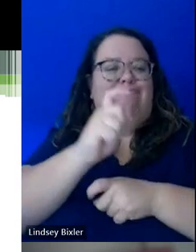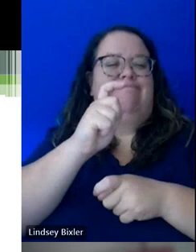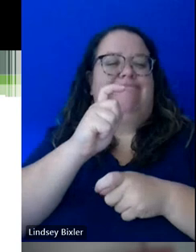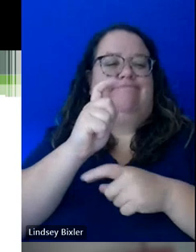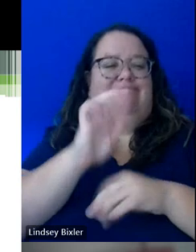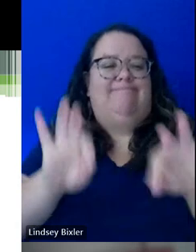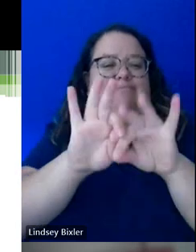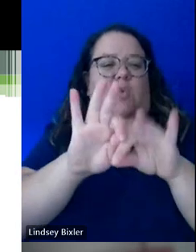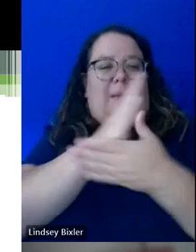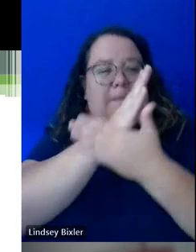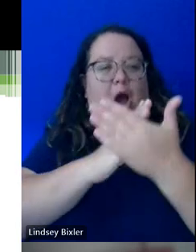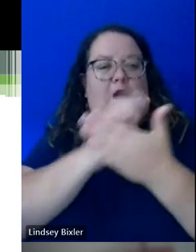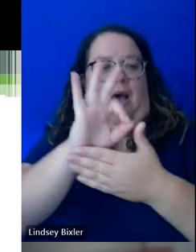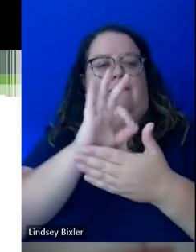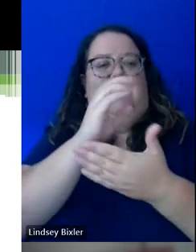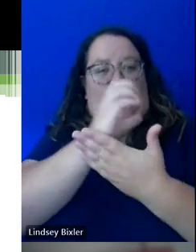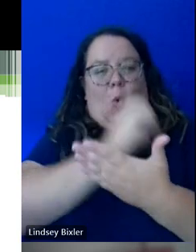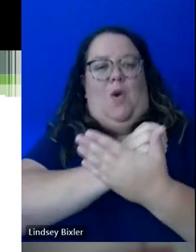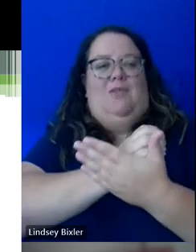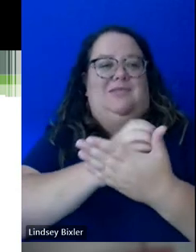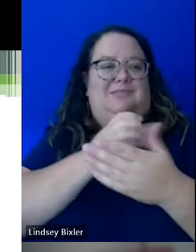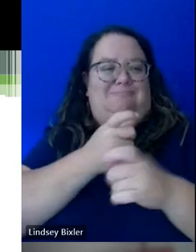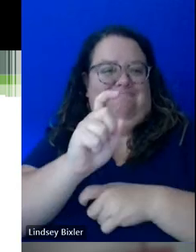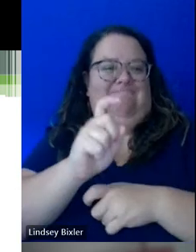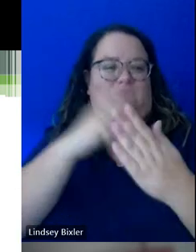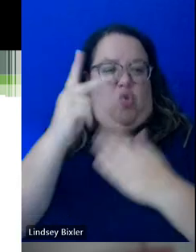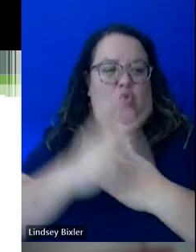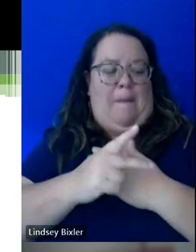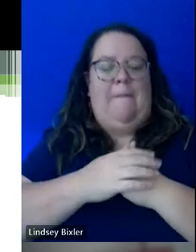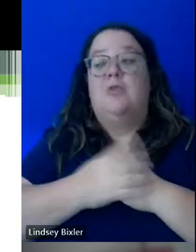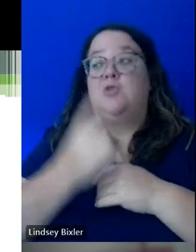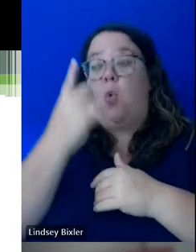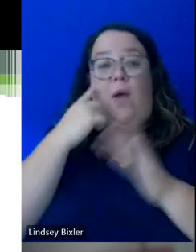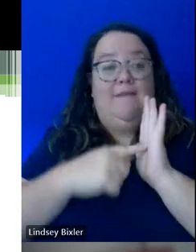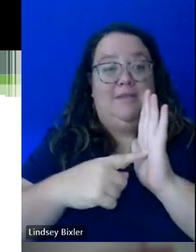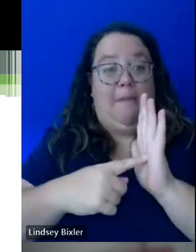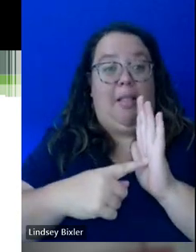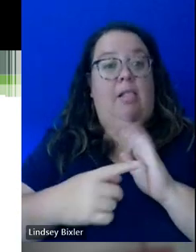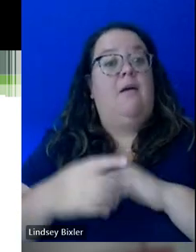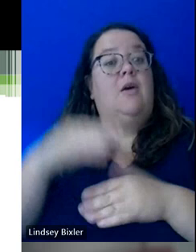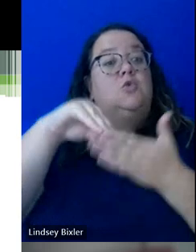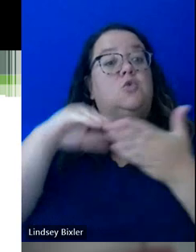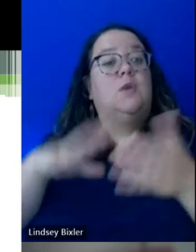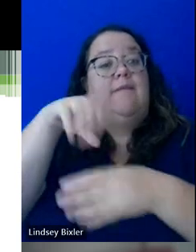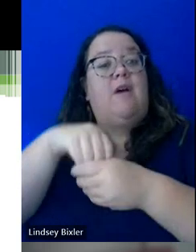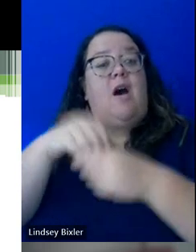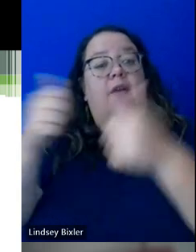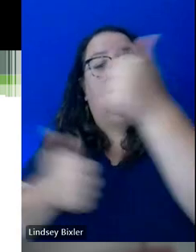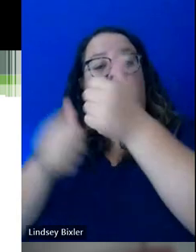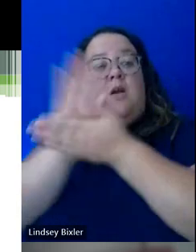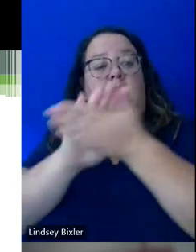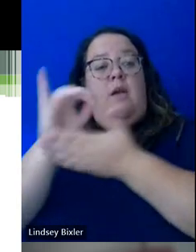the college itself. So one example I can tell you is for students that are in arts and sciences, we will